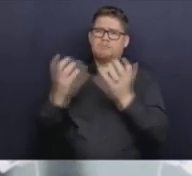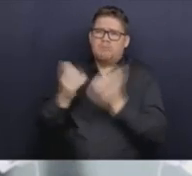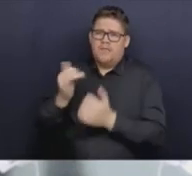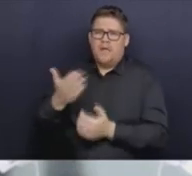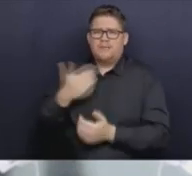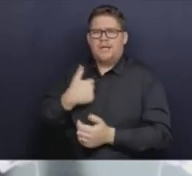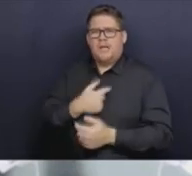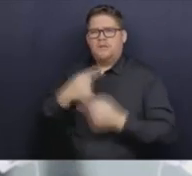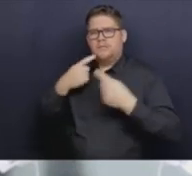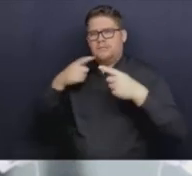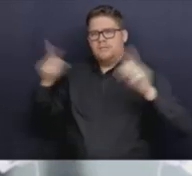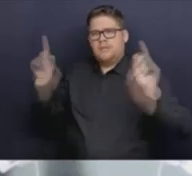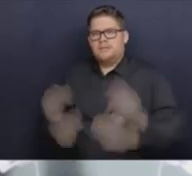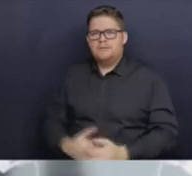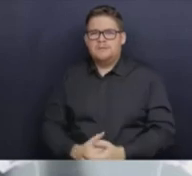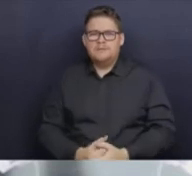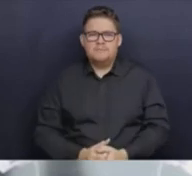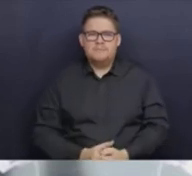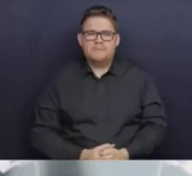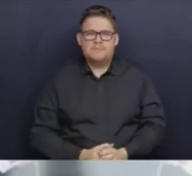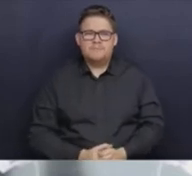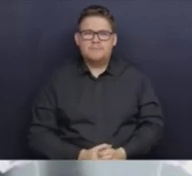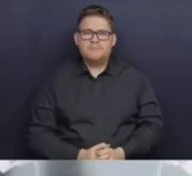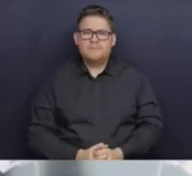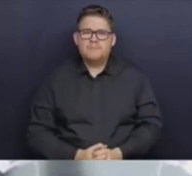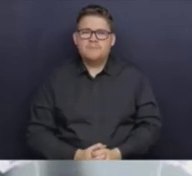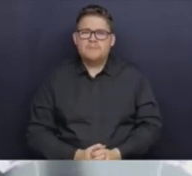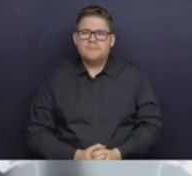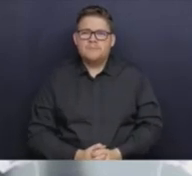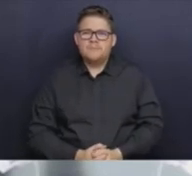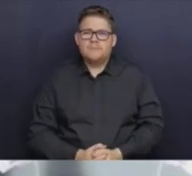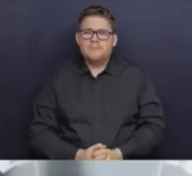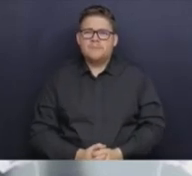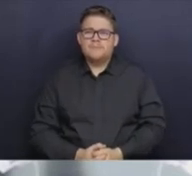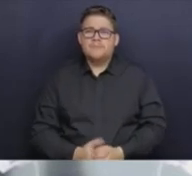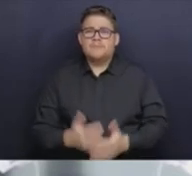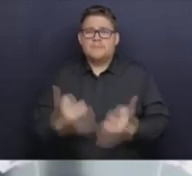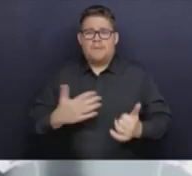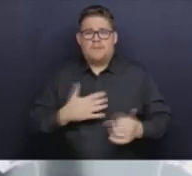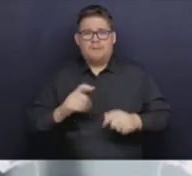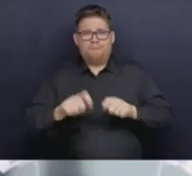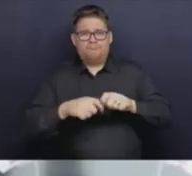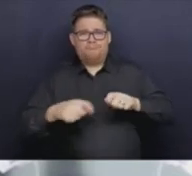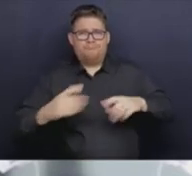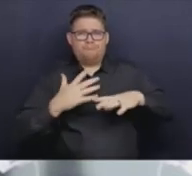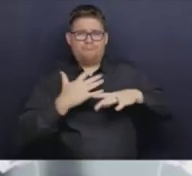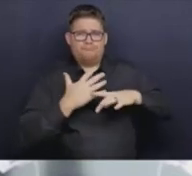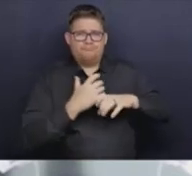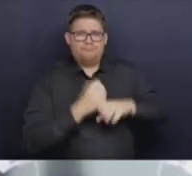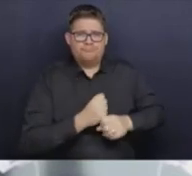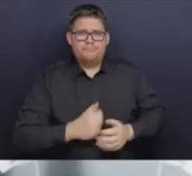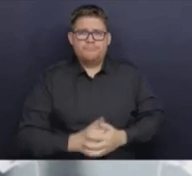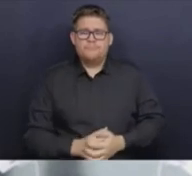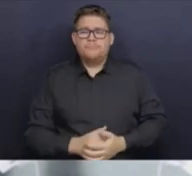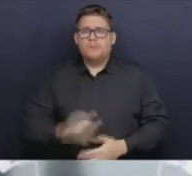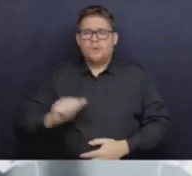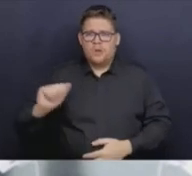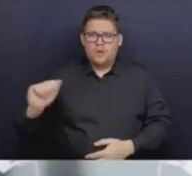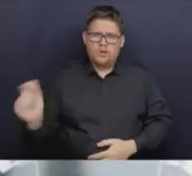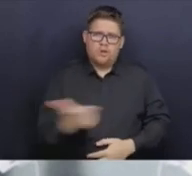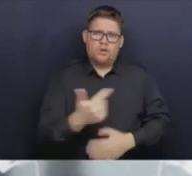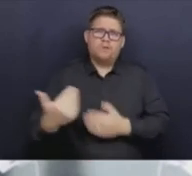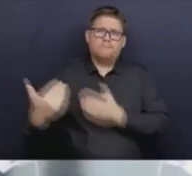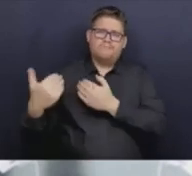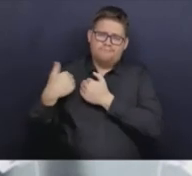remember in closing that all of us continue to have a role in play, as Dr. Henry has said. It's important to stay